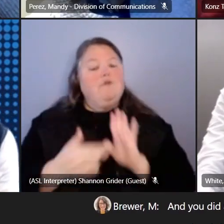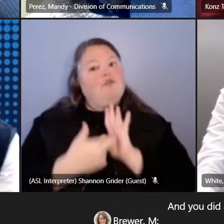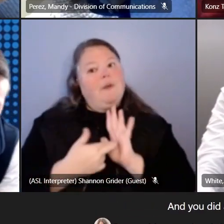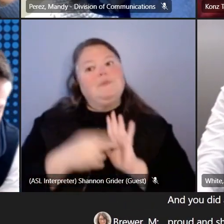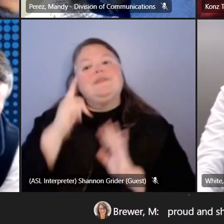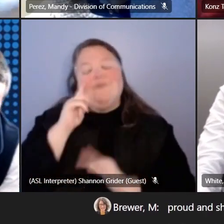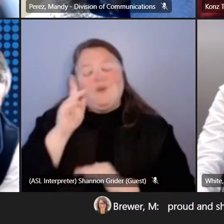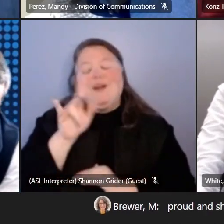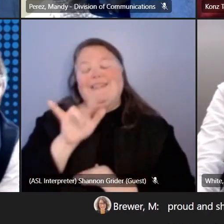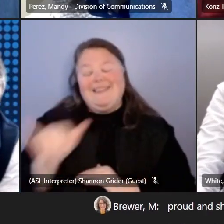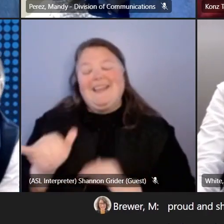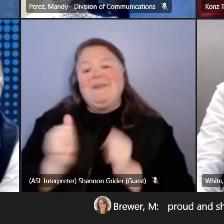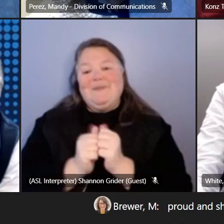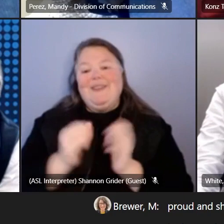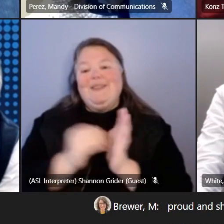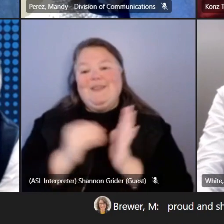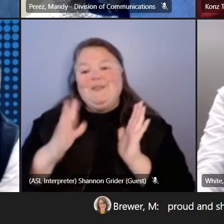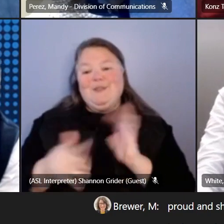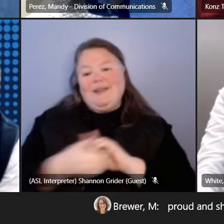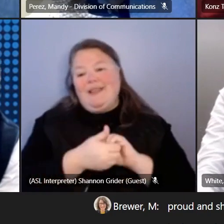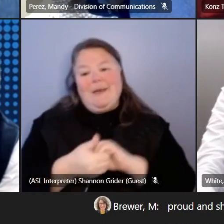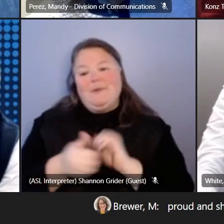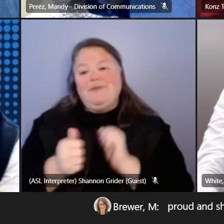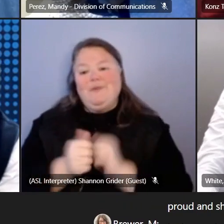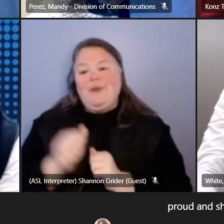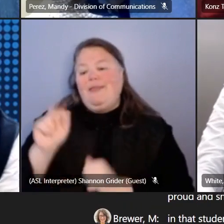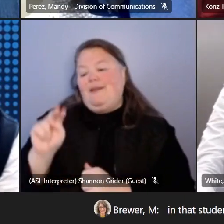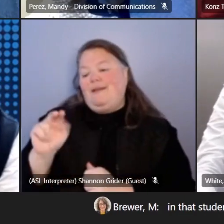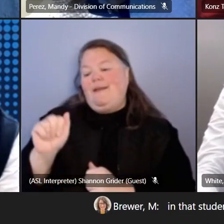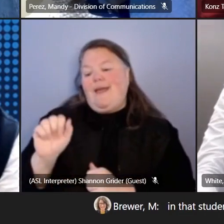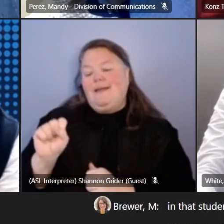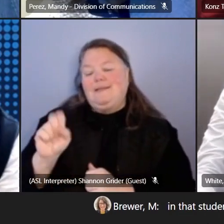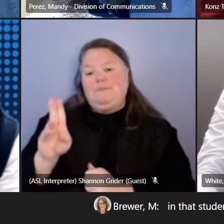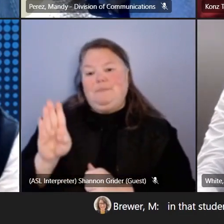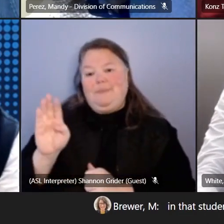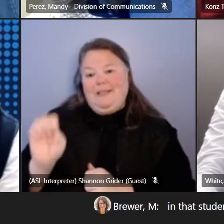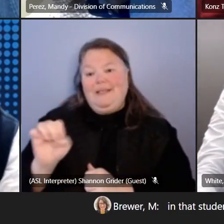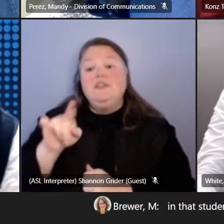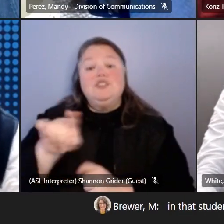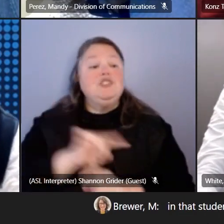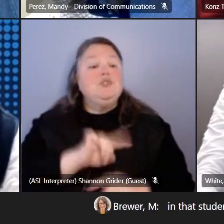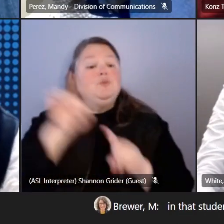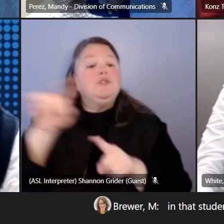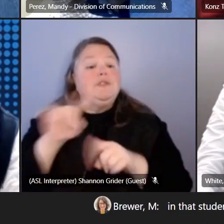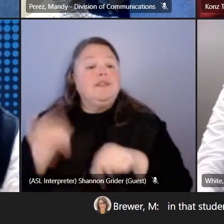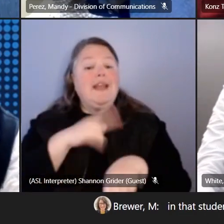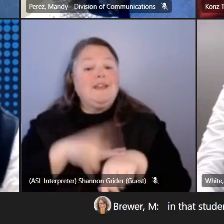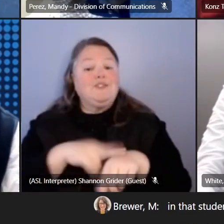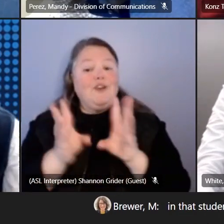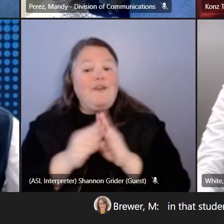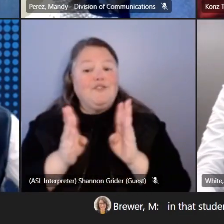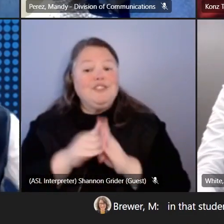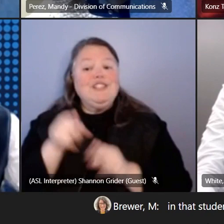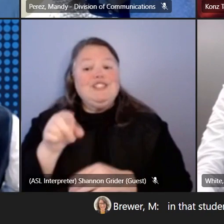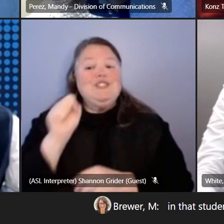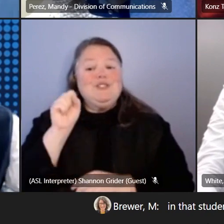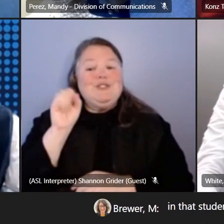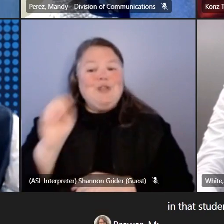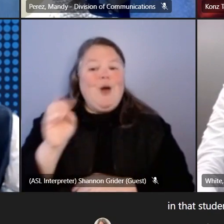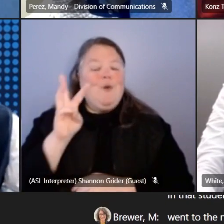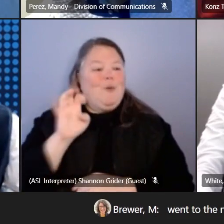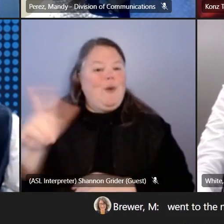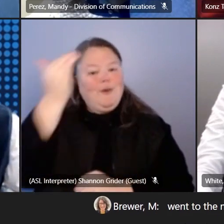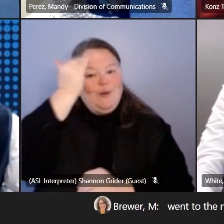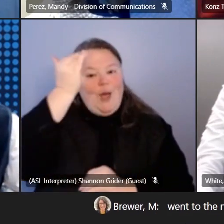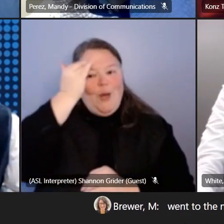in that student collaborative with NASB. In fact, when she went to the national conference she is so well known for her work and